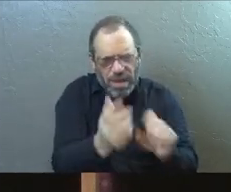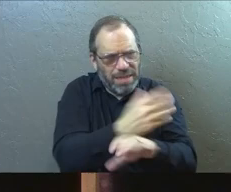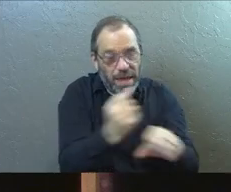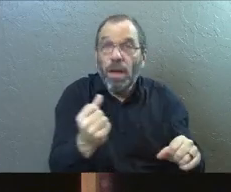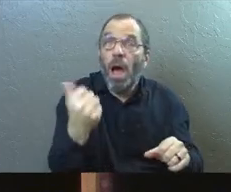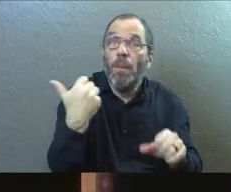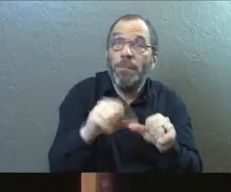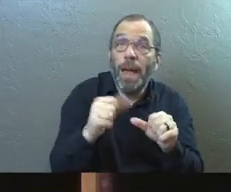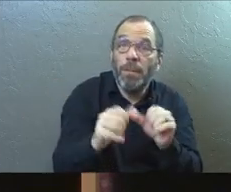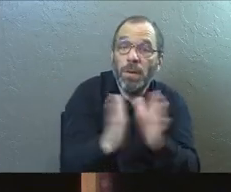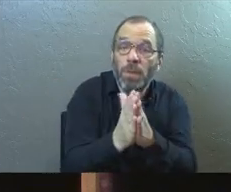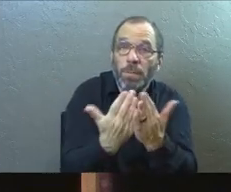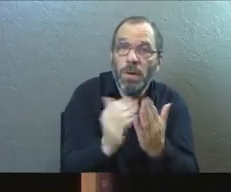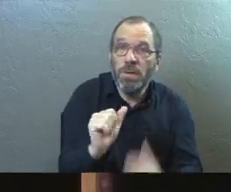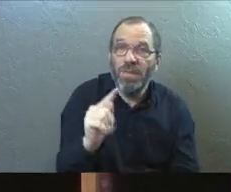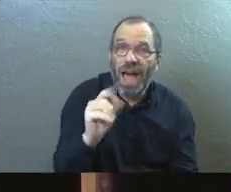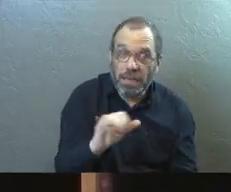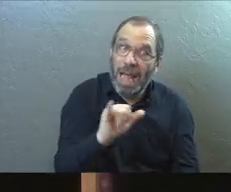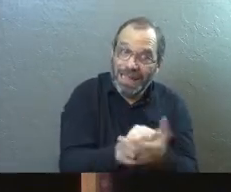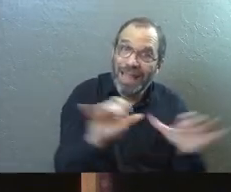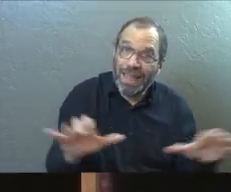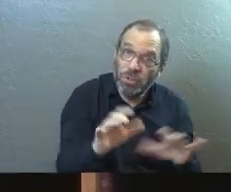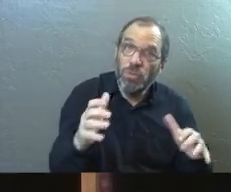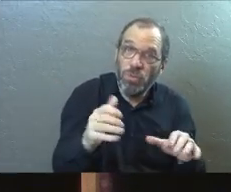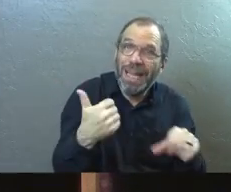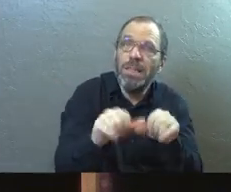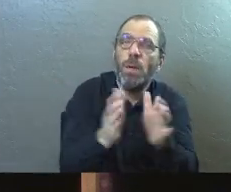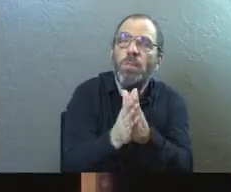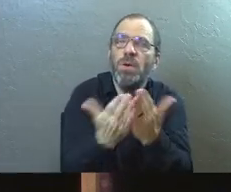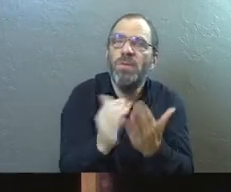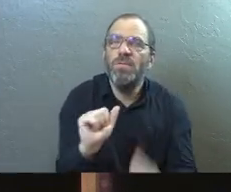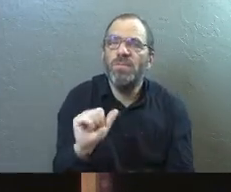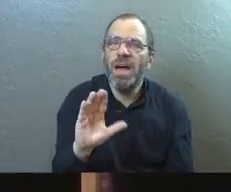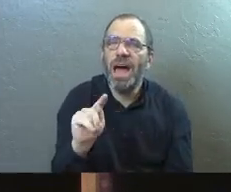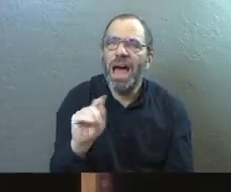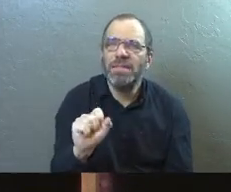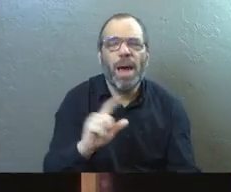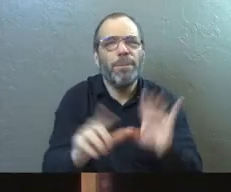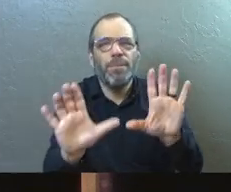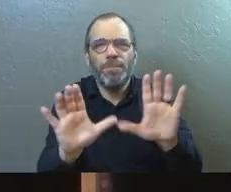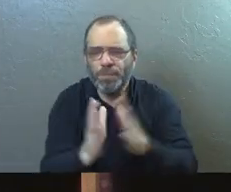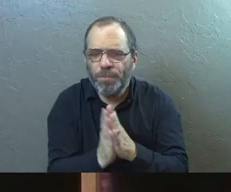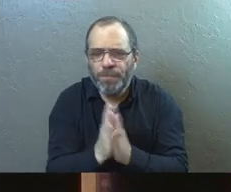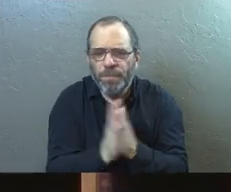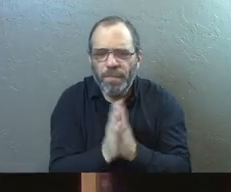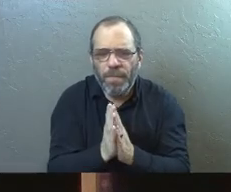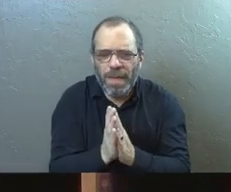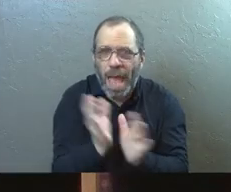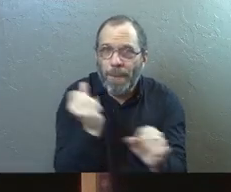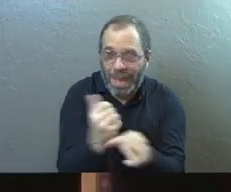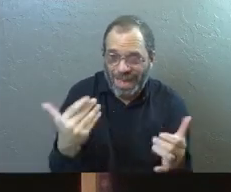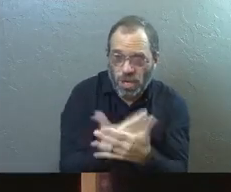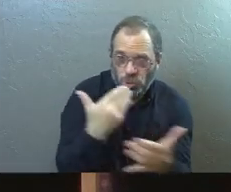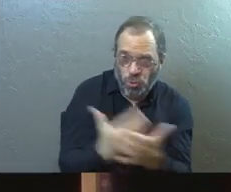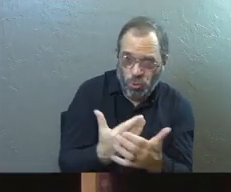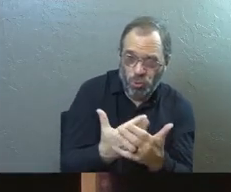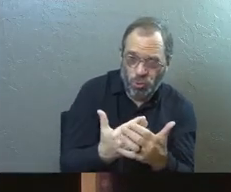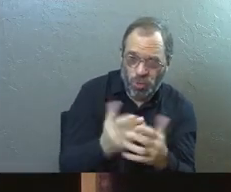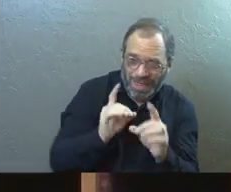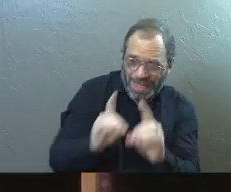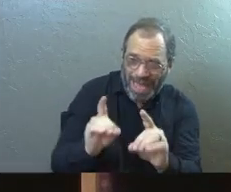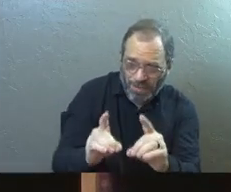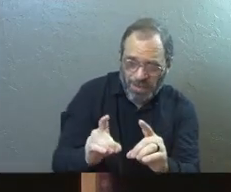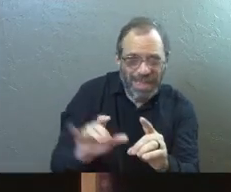if you were here with us when we did the book of Acts, they do a lot of that. But here's the thing. Making new converts and new